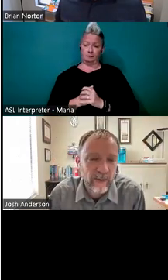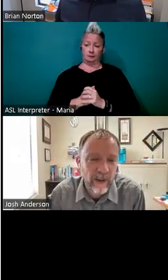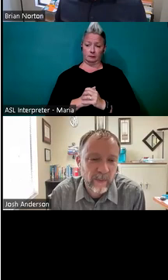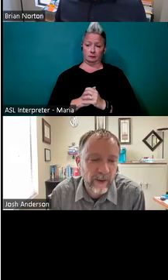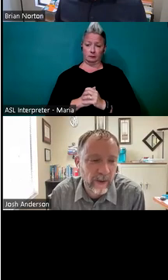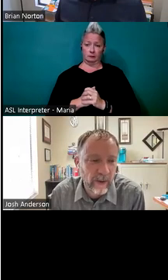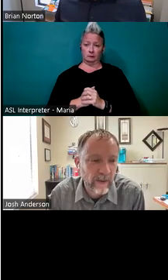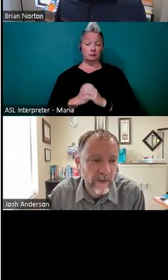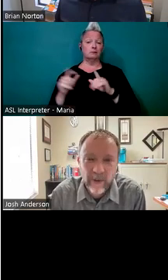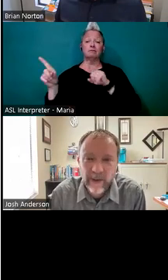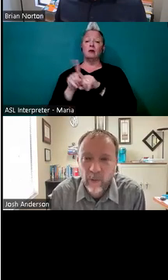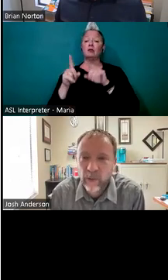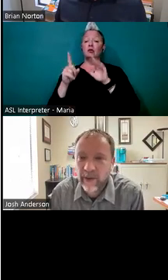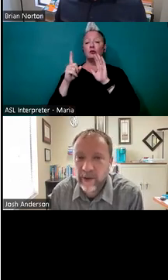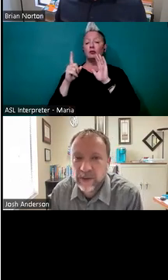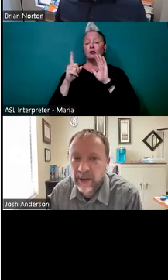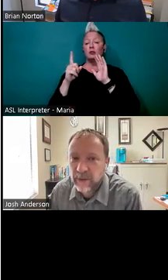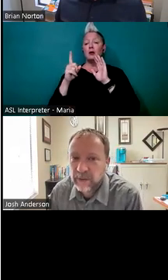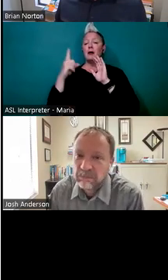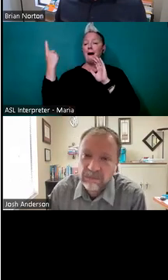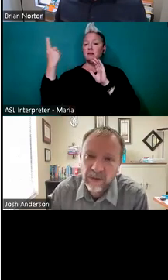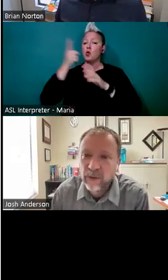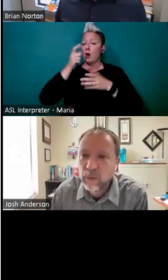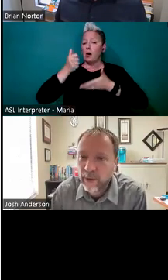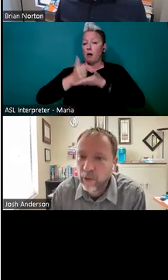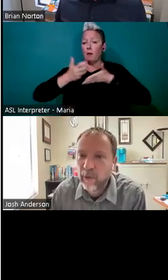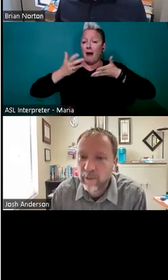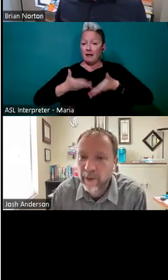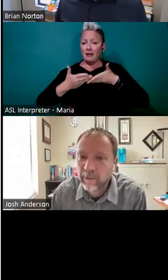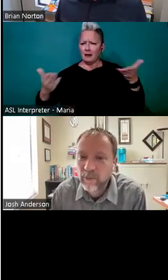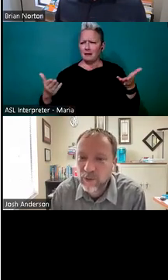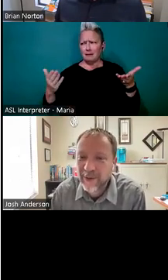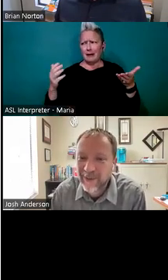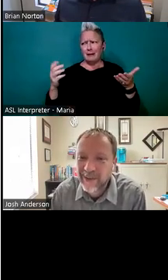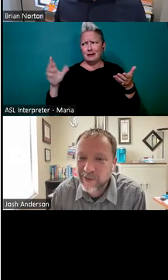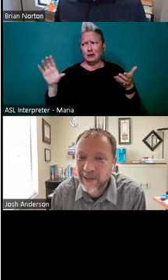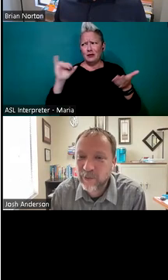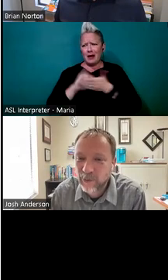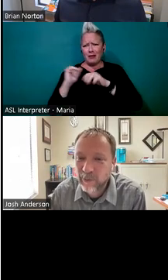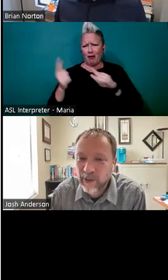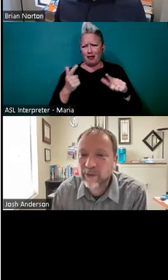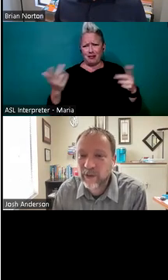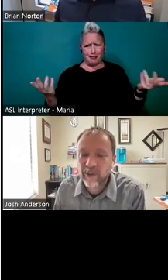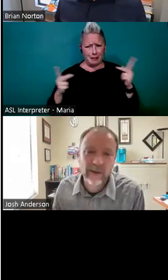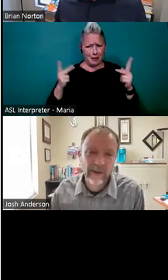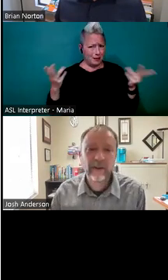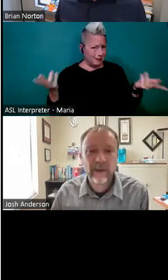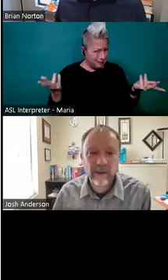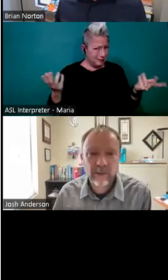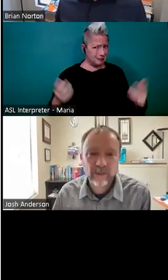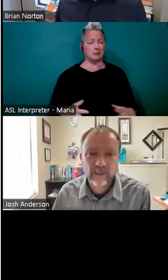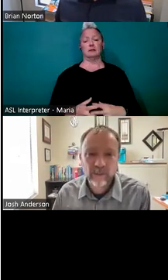what Brian said about, you know, having somebody help with the heavier stuff. You should probably do that with everybody just to be on the safe side for some things. So